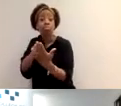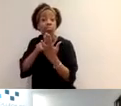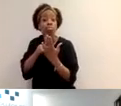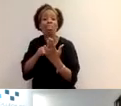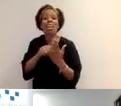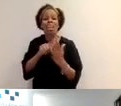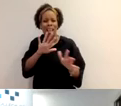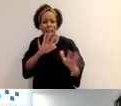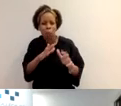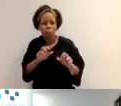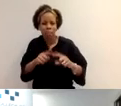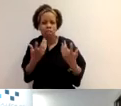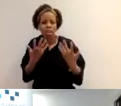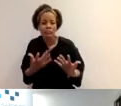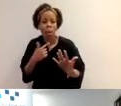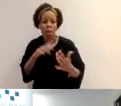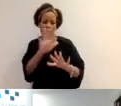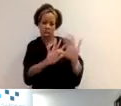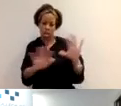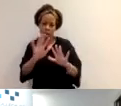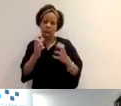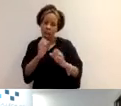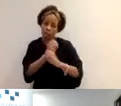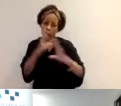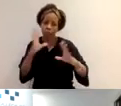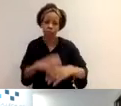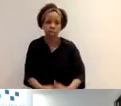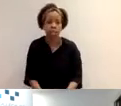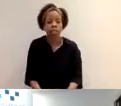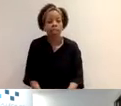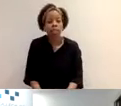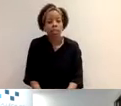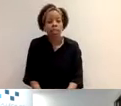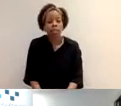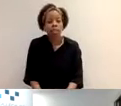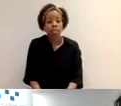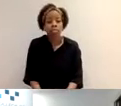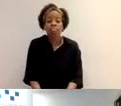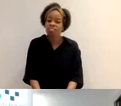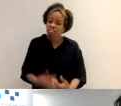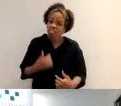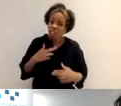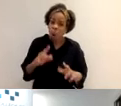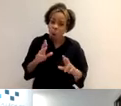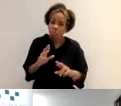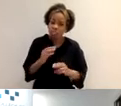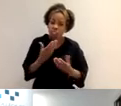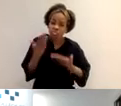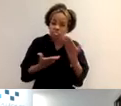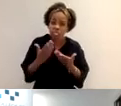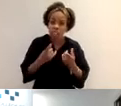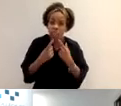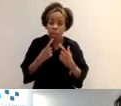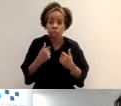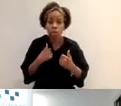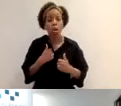from you. Um, so just wrapping up now, um, I hope you found that useful. If anything, I hope you found that reassuring